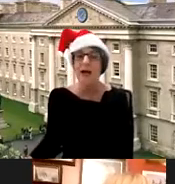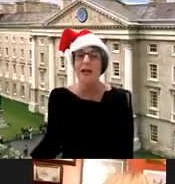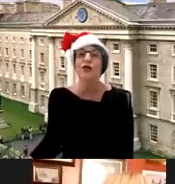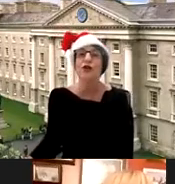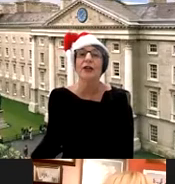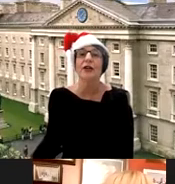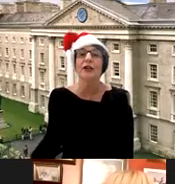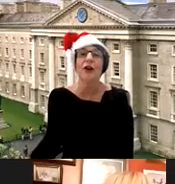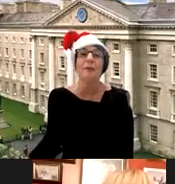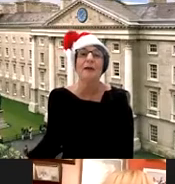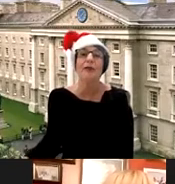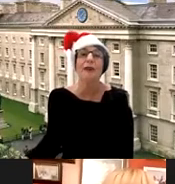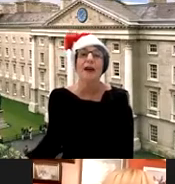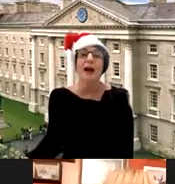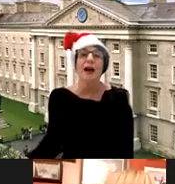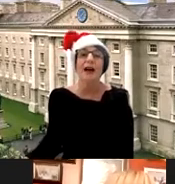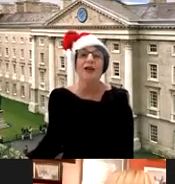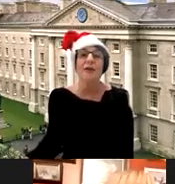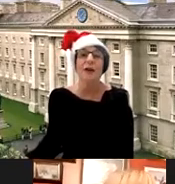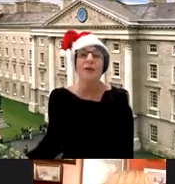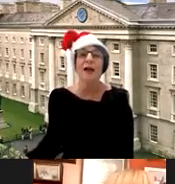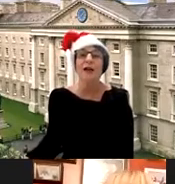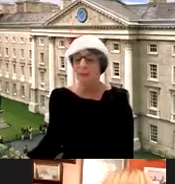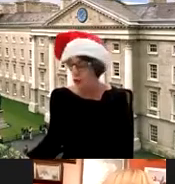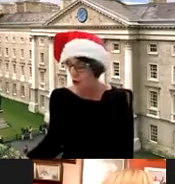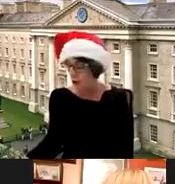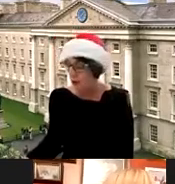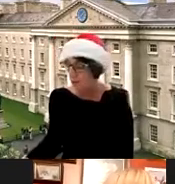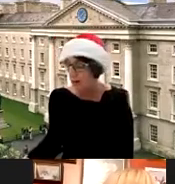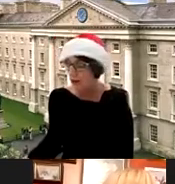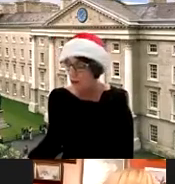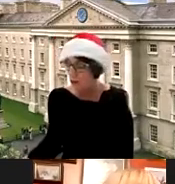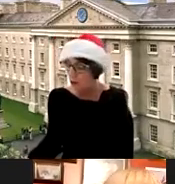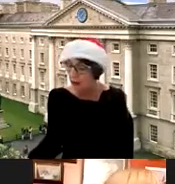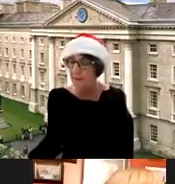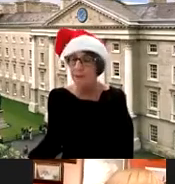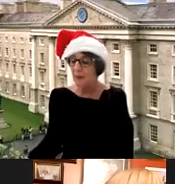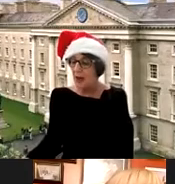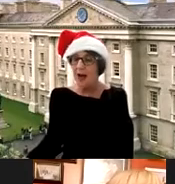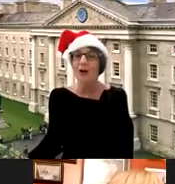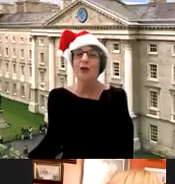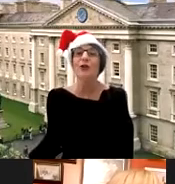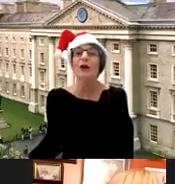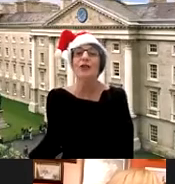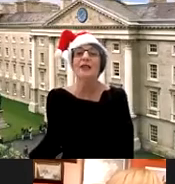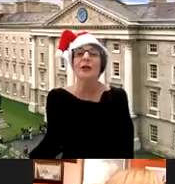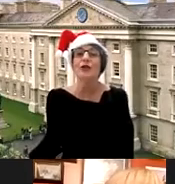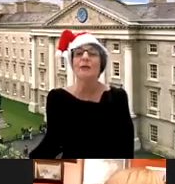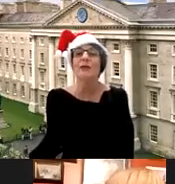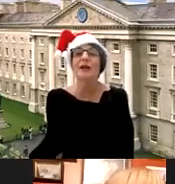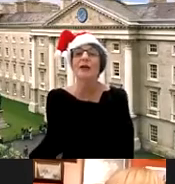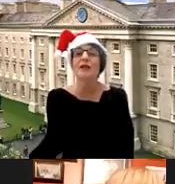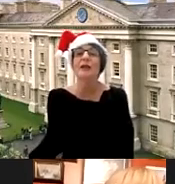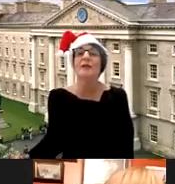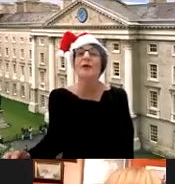as well who's joining us from limerick and you're very welcome patricia we'll come back to you shortly i also want to say hello